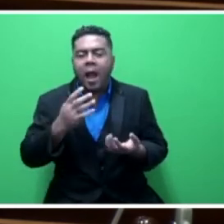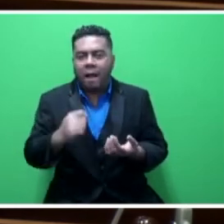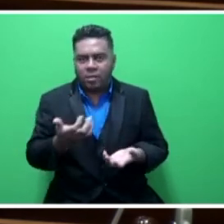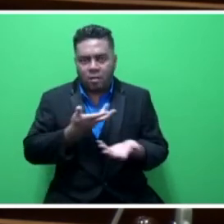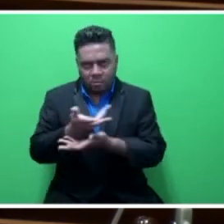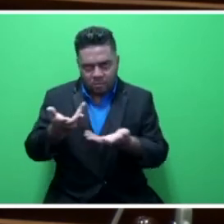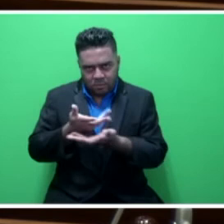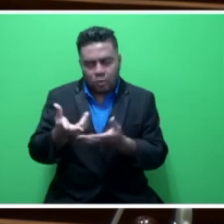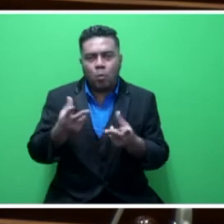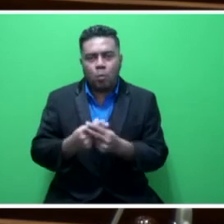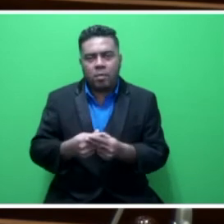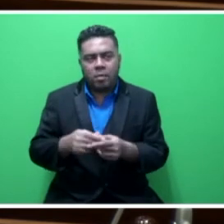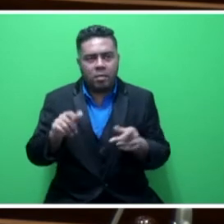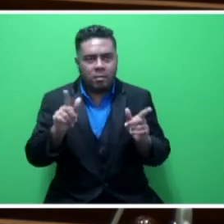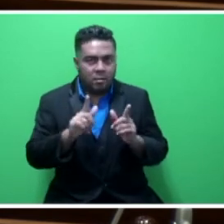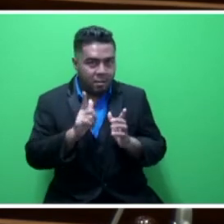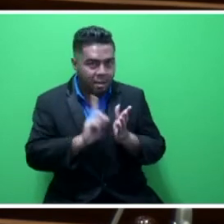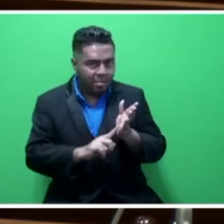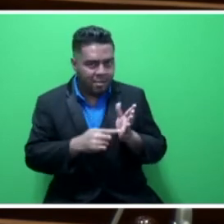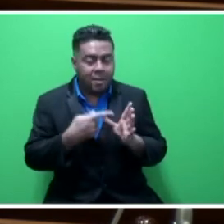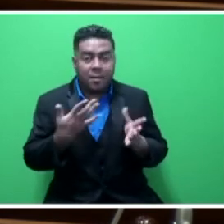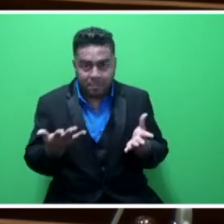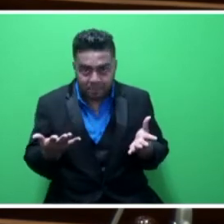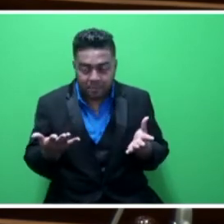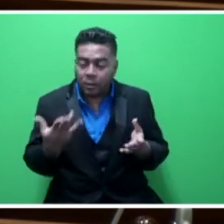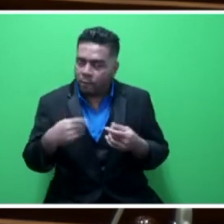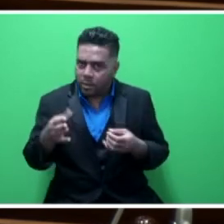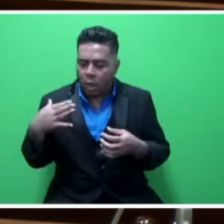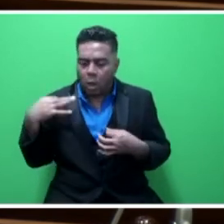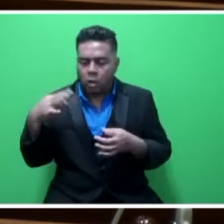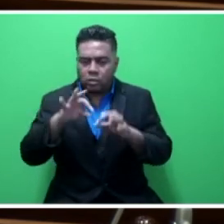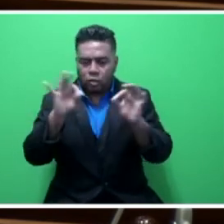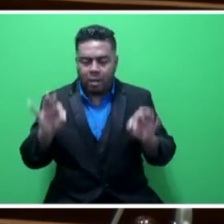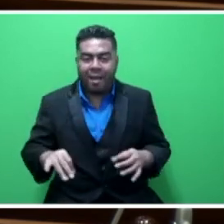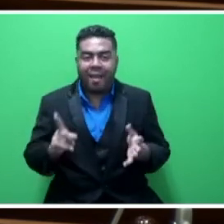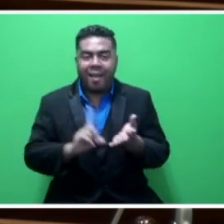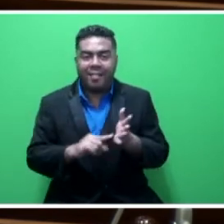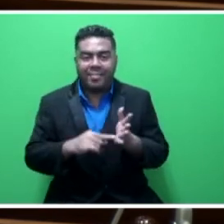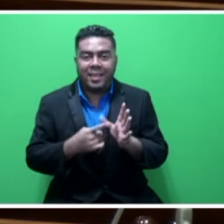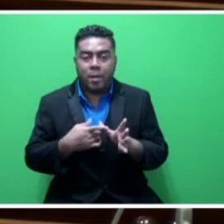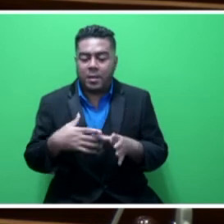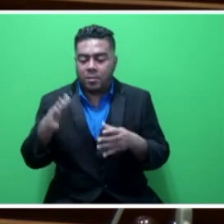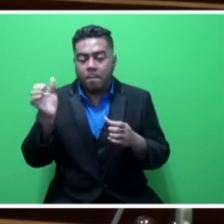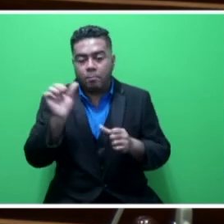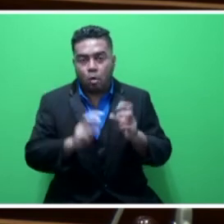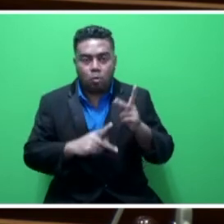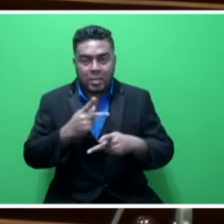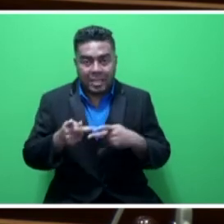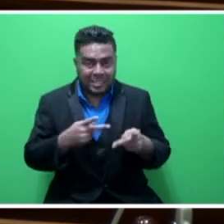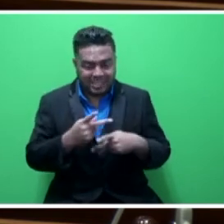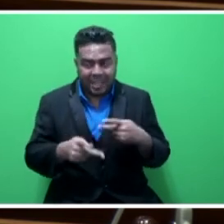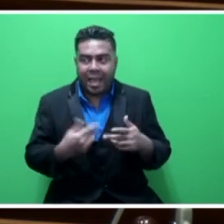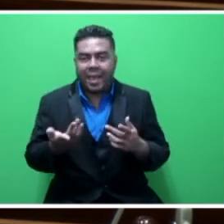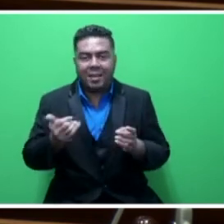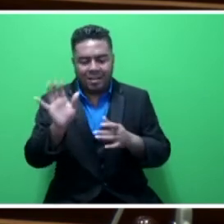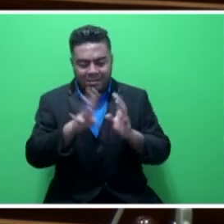with the authority. Exemption applications have been lodged and must be lodged with the LTA who will process and assess these particular vehicles. And